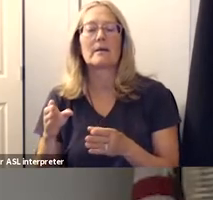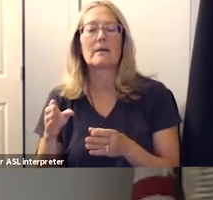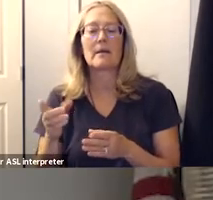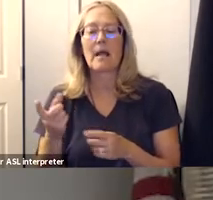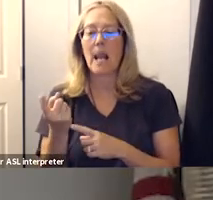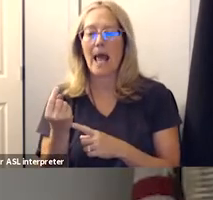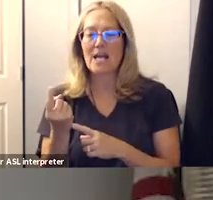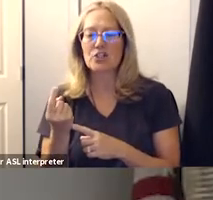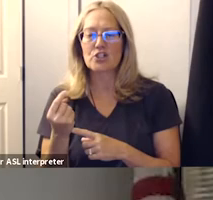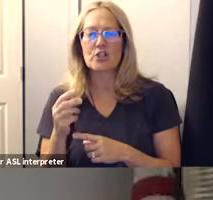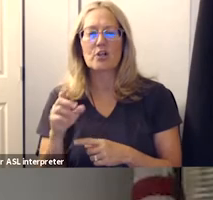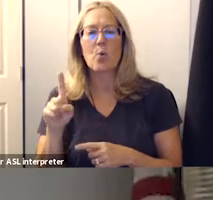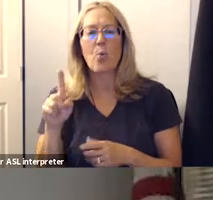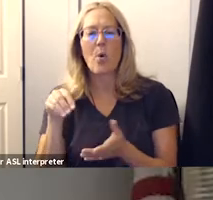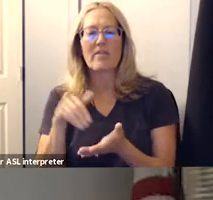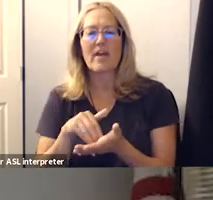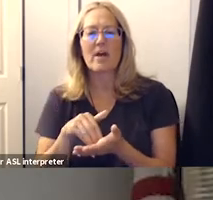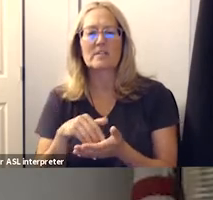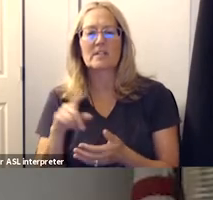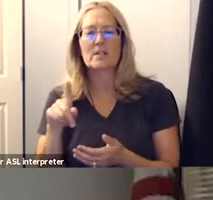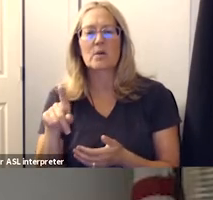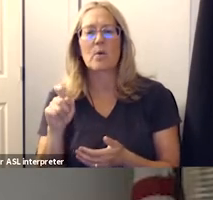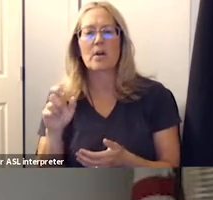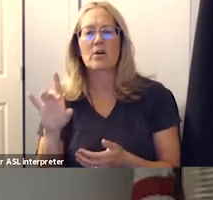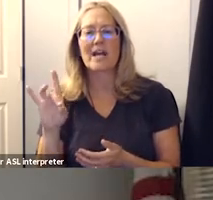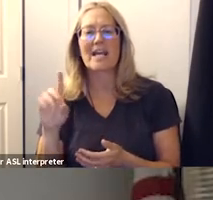it was 1182